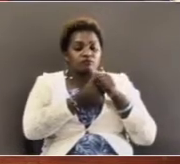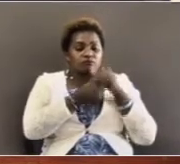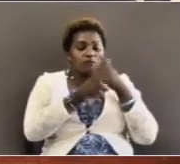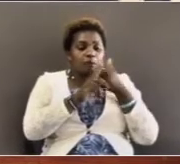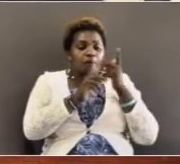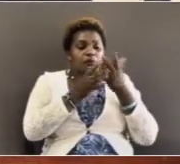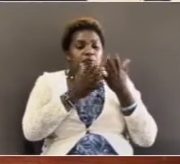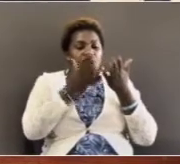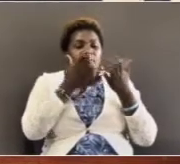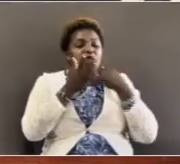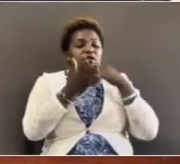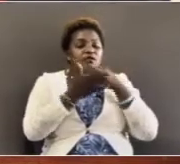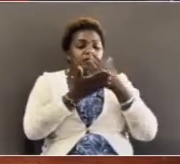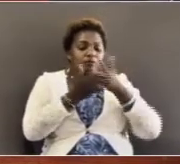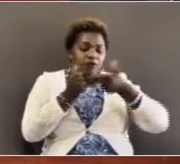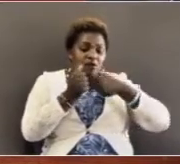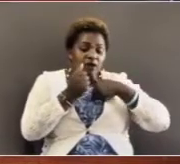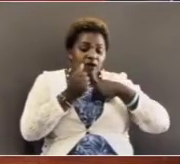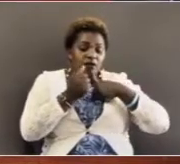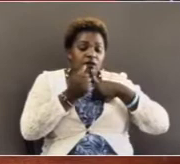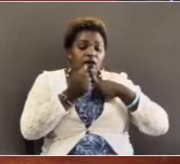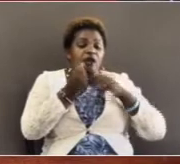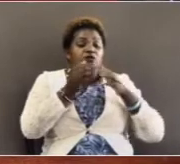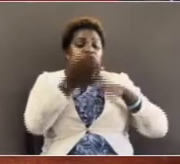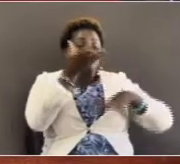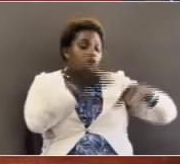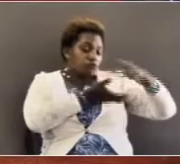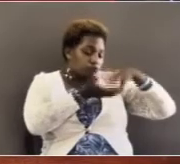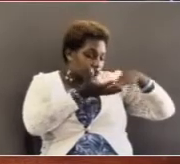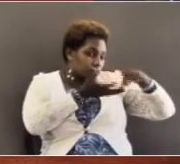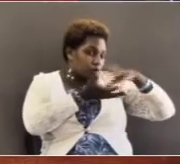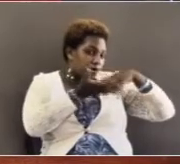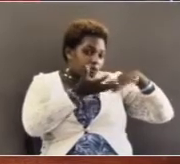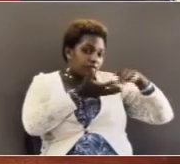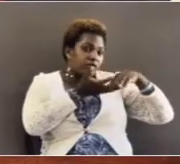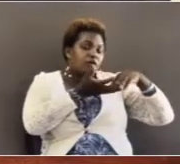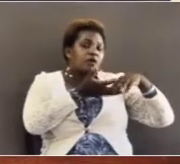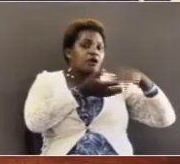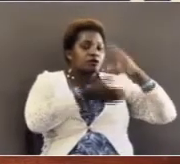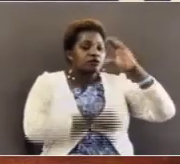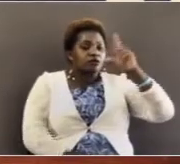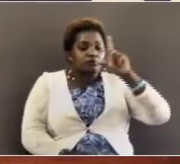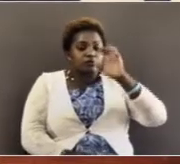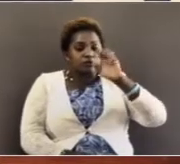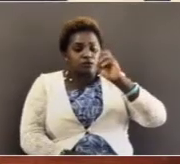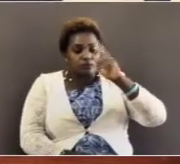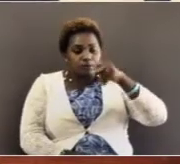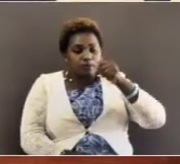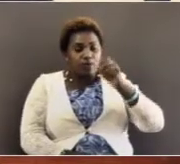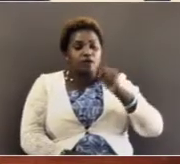maybe some of us were as confused as Cleopas and